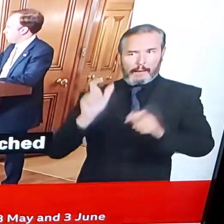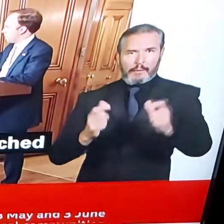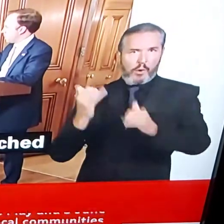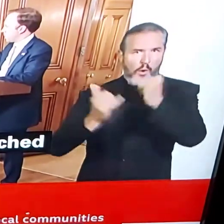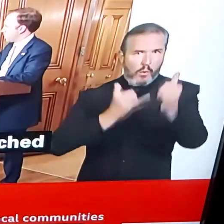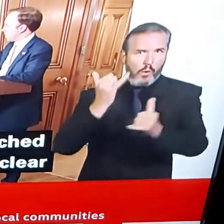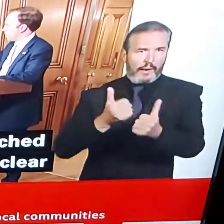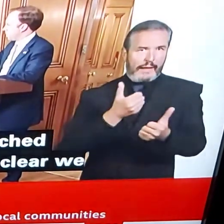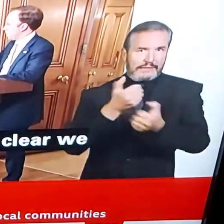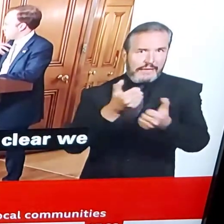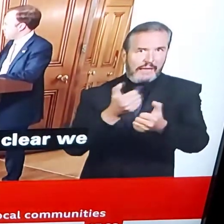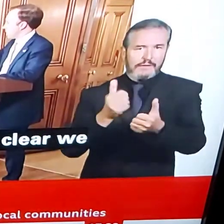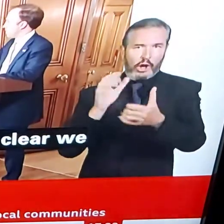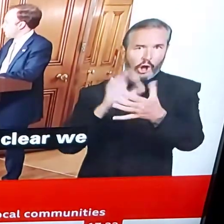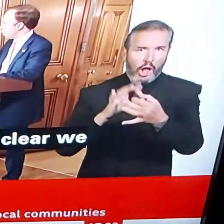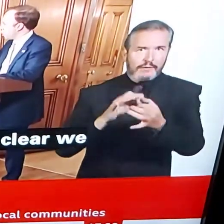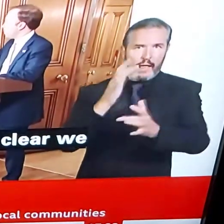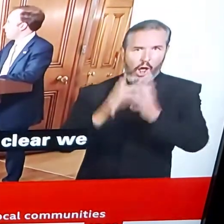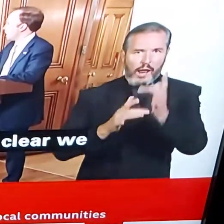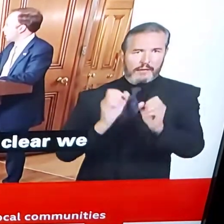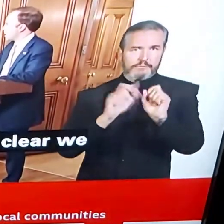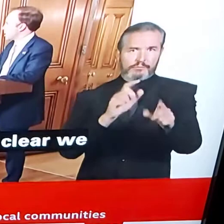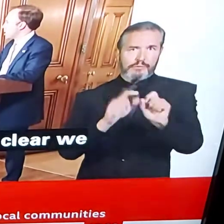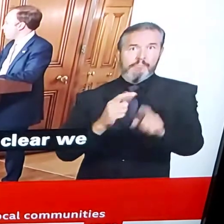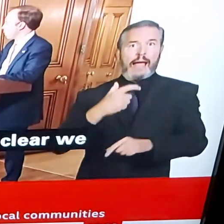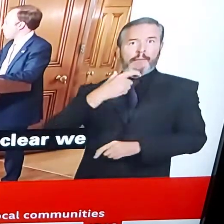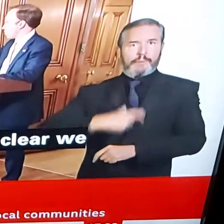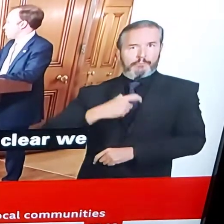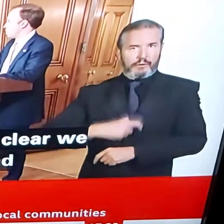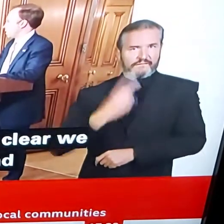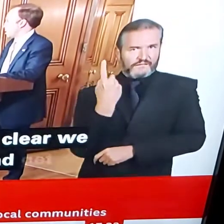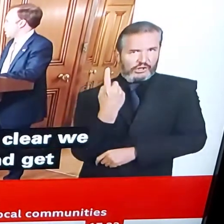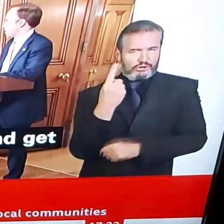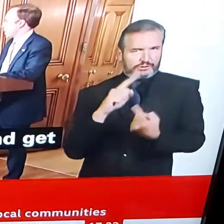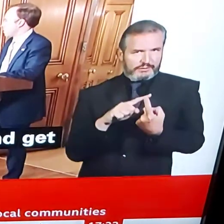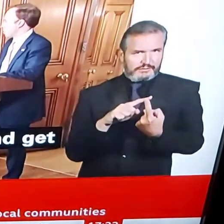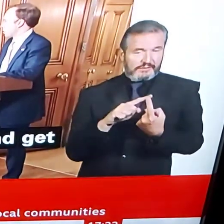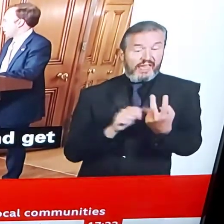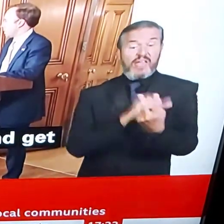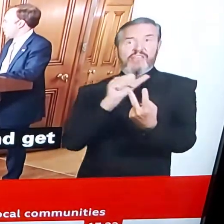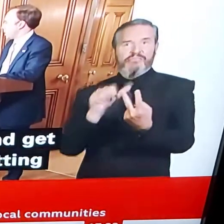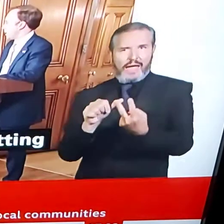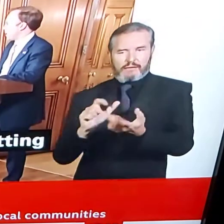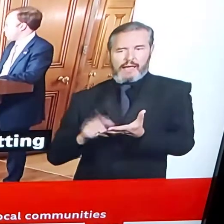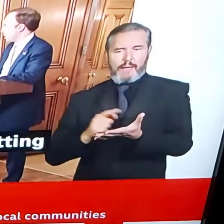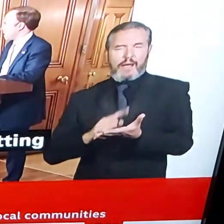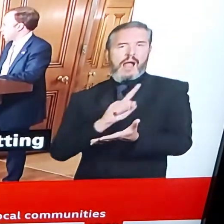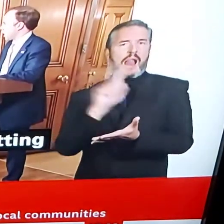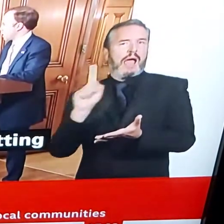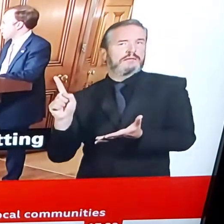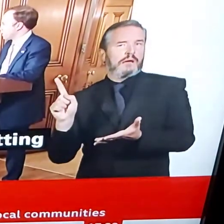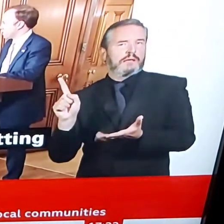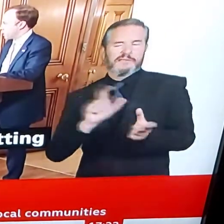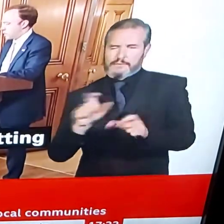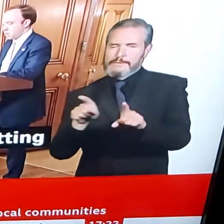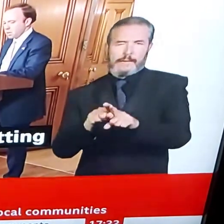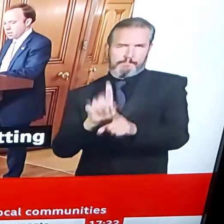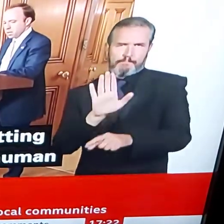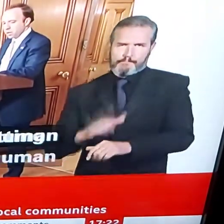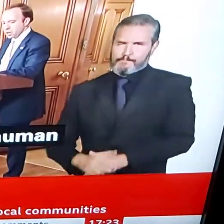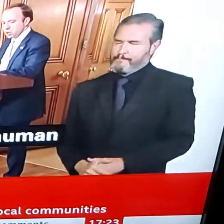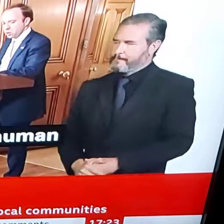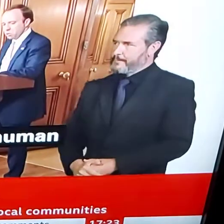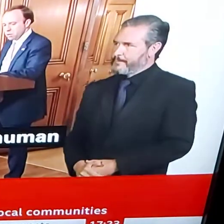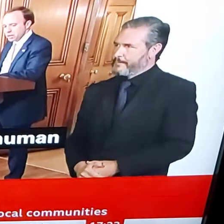government's test and trace program, Nido Harding. What do you think today's figures will show and what will be